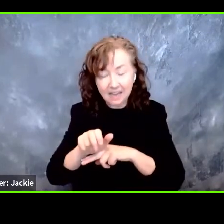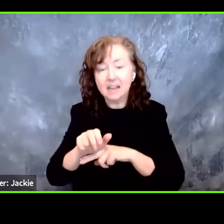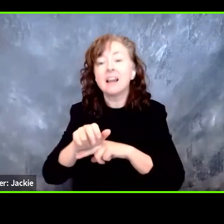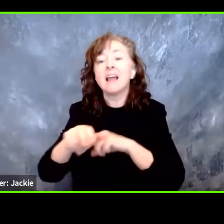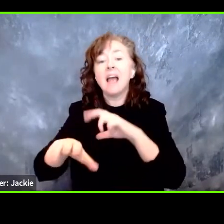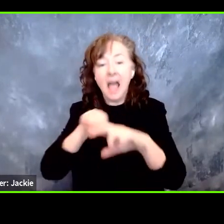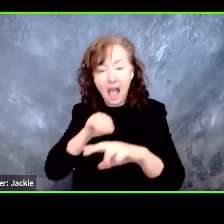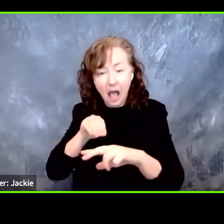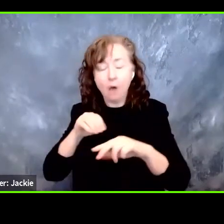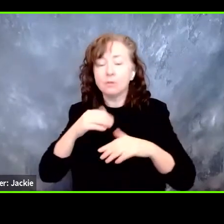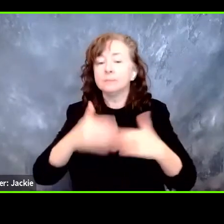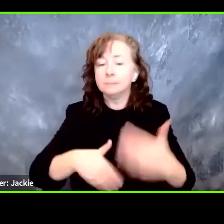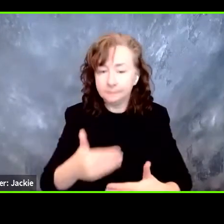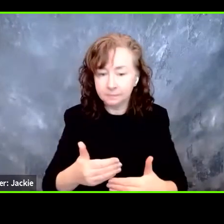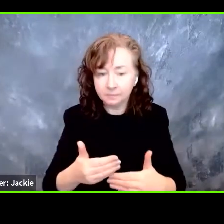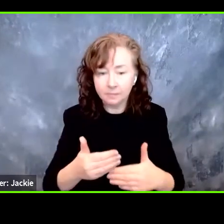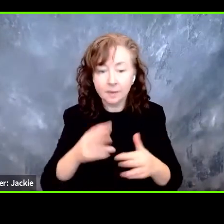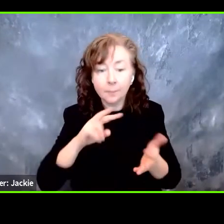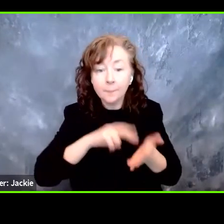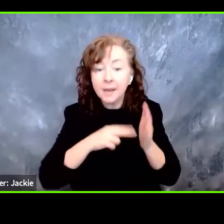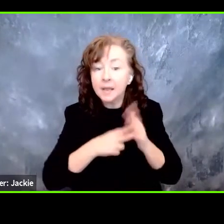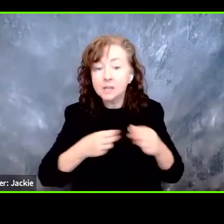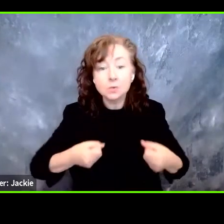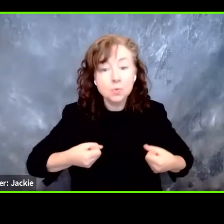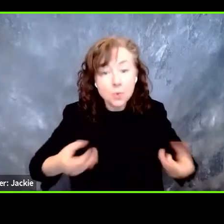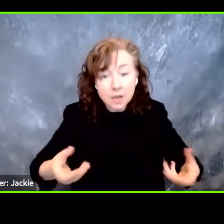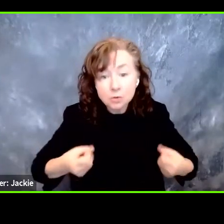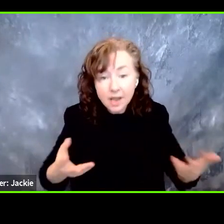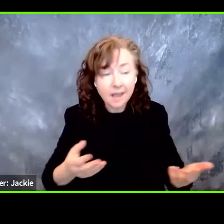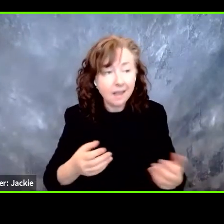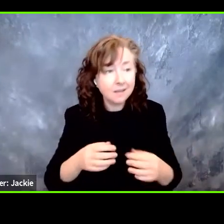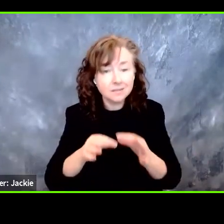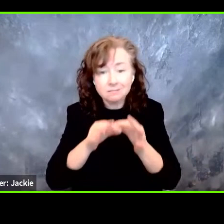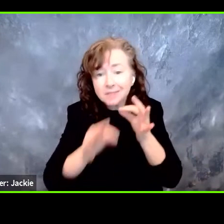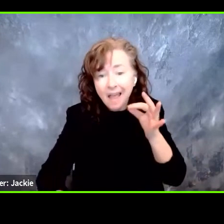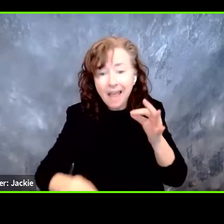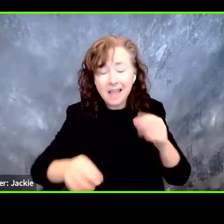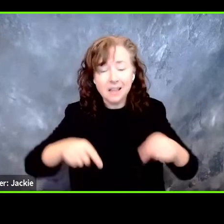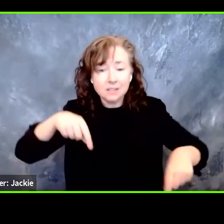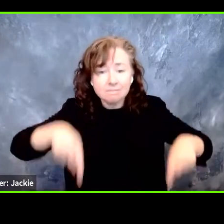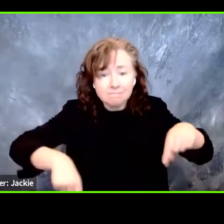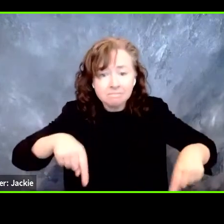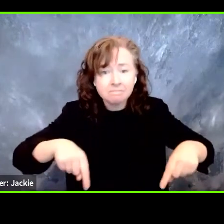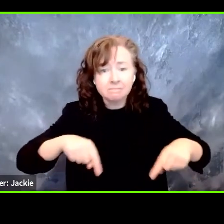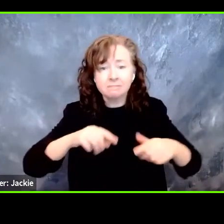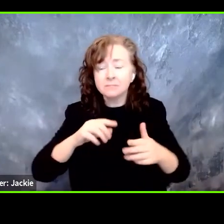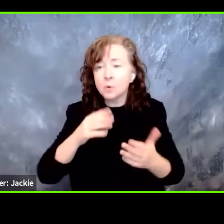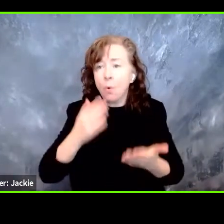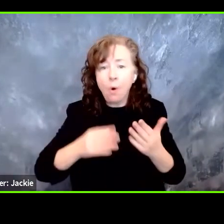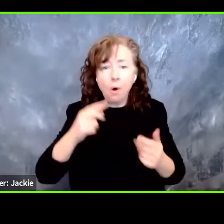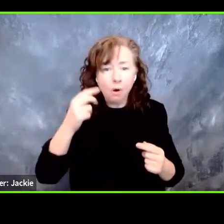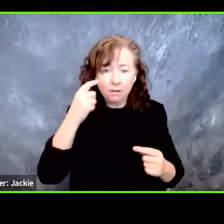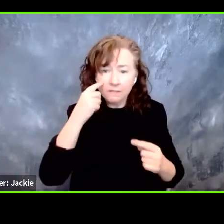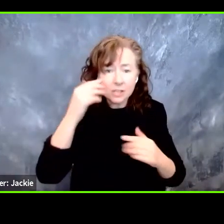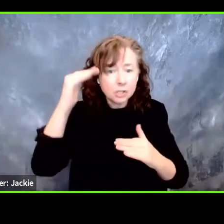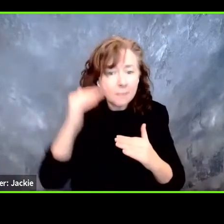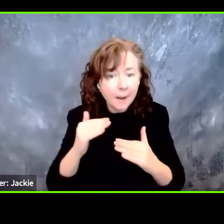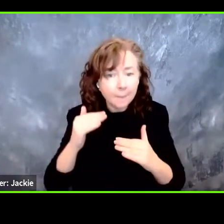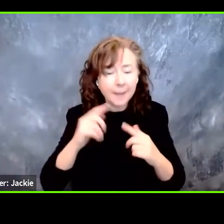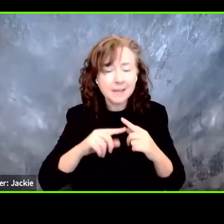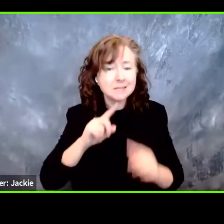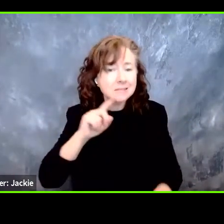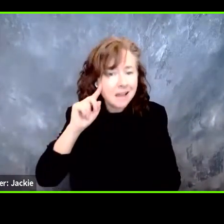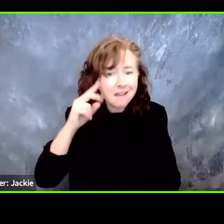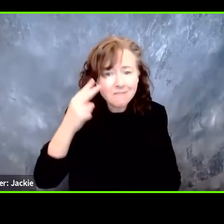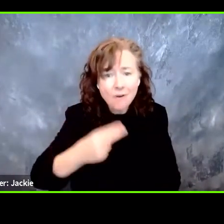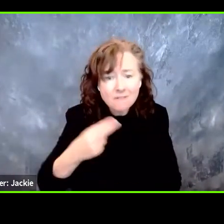wheelchairs and or other mobility aids or have low vision impairments or are deaf or hard of hearing or who have